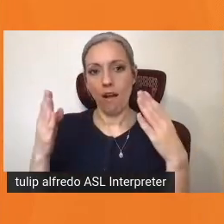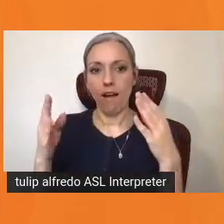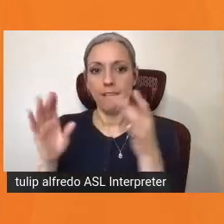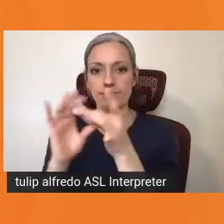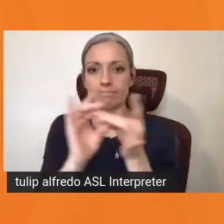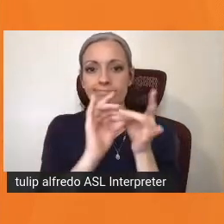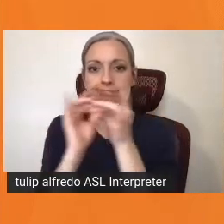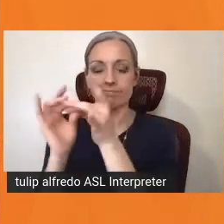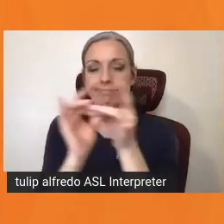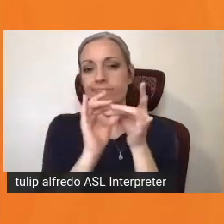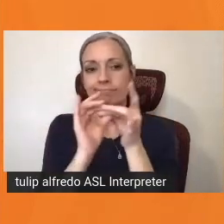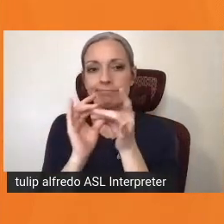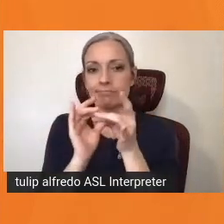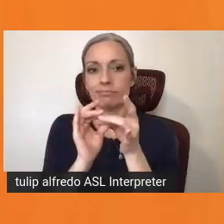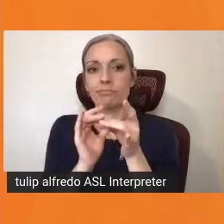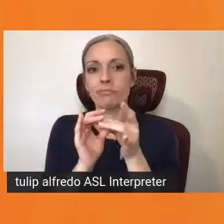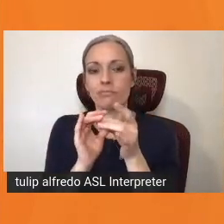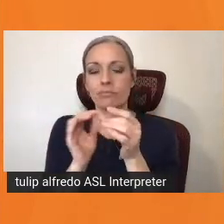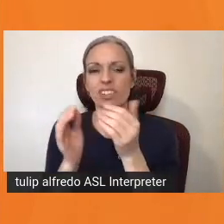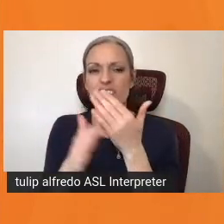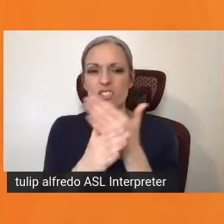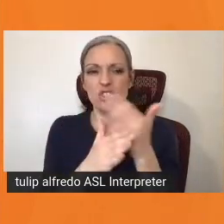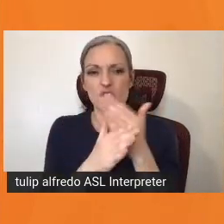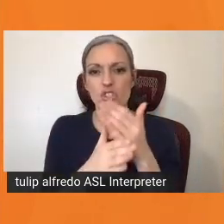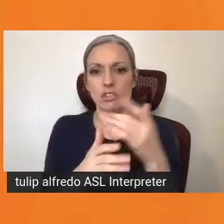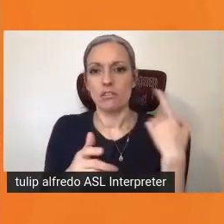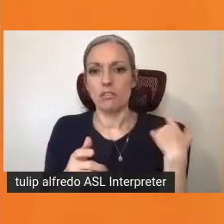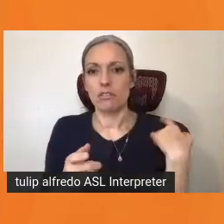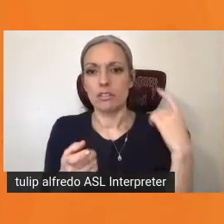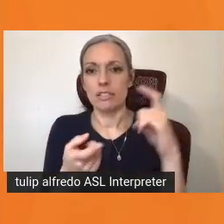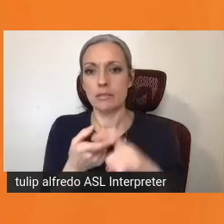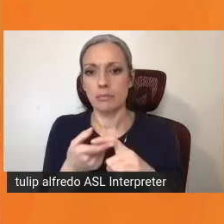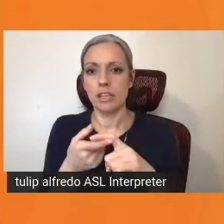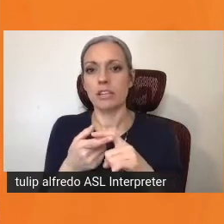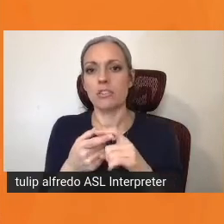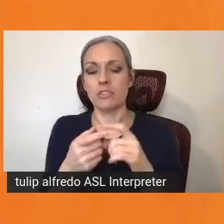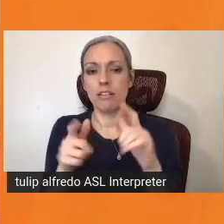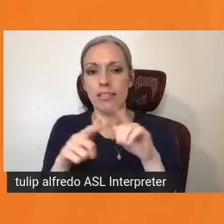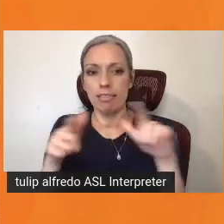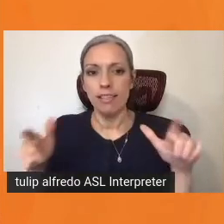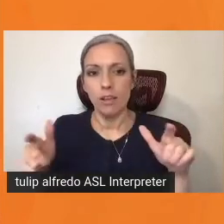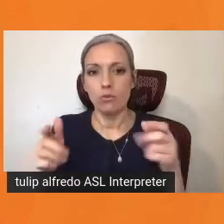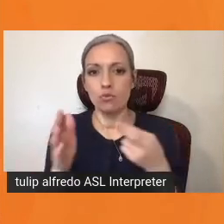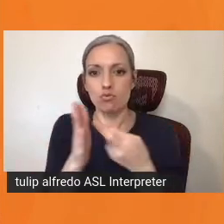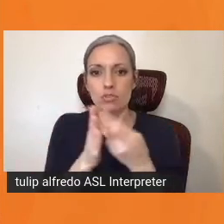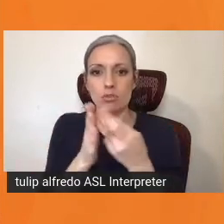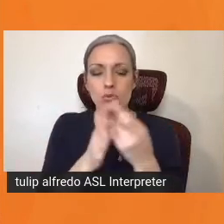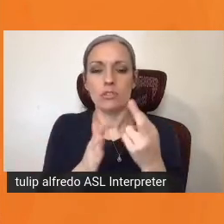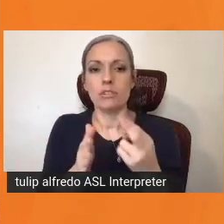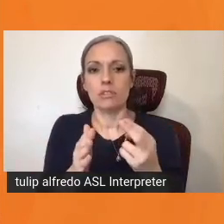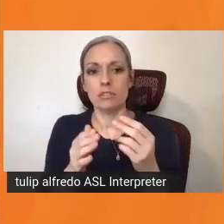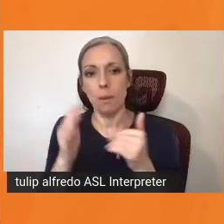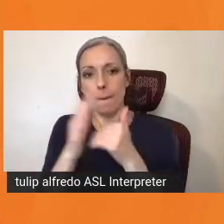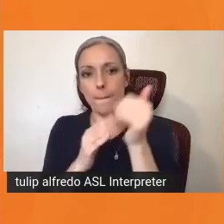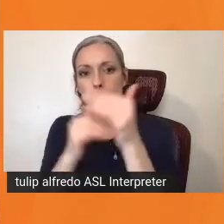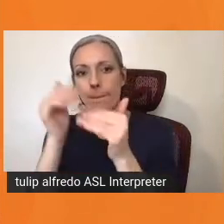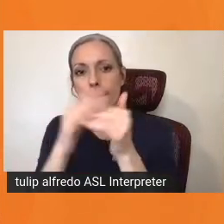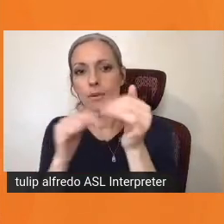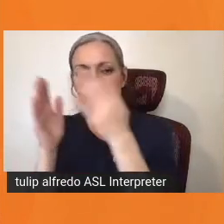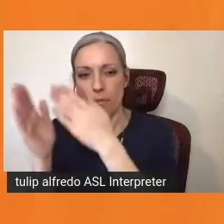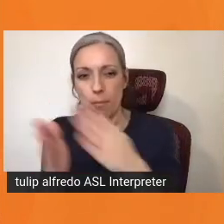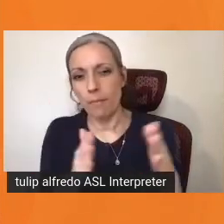partners, a cross-sharing of Spanish-language resources. Together, we are building strategies that will bring about